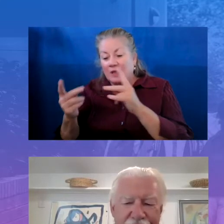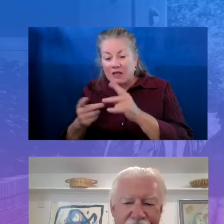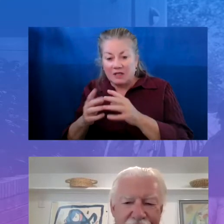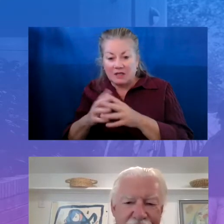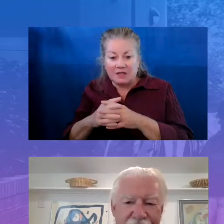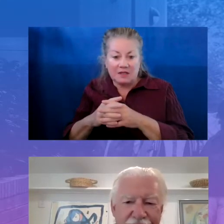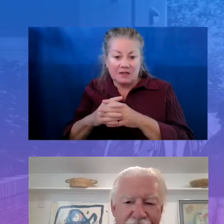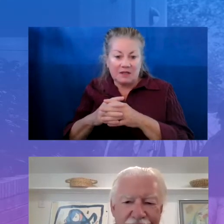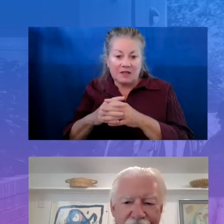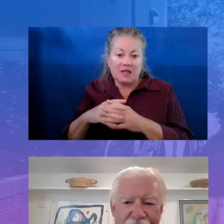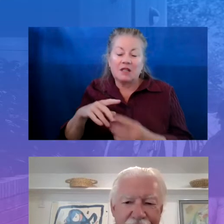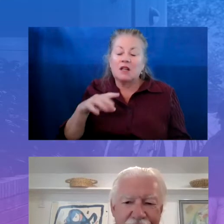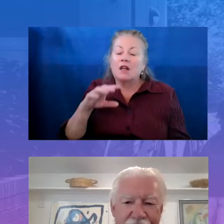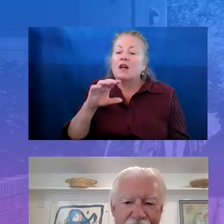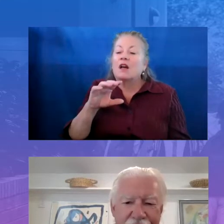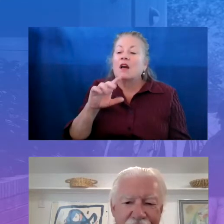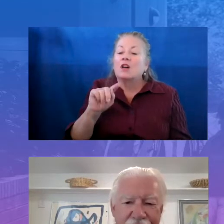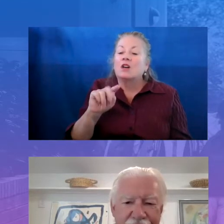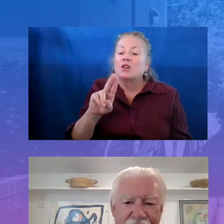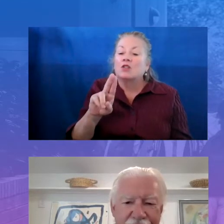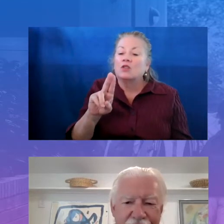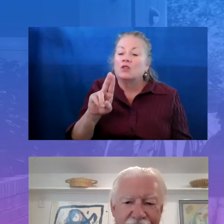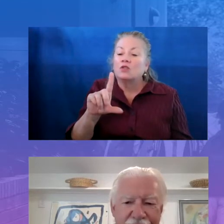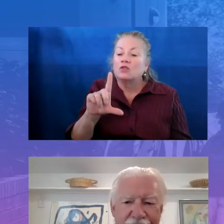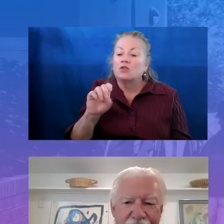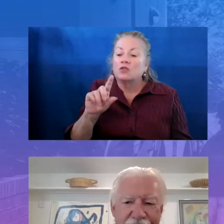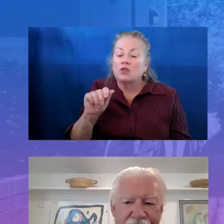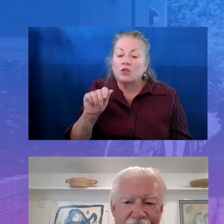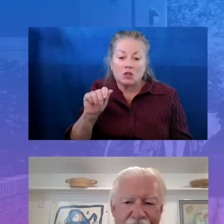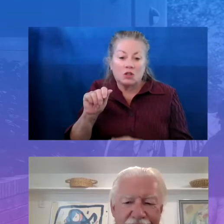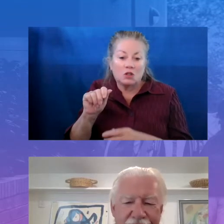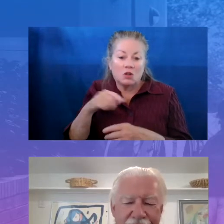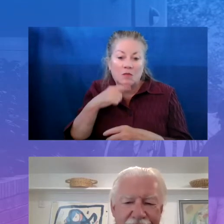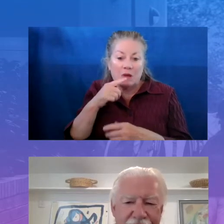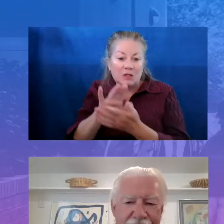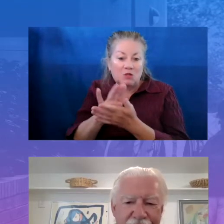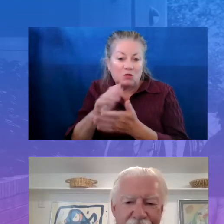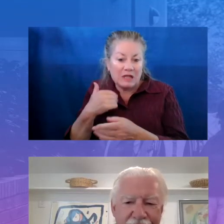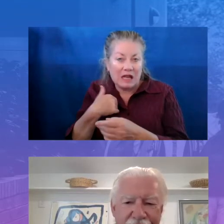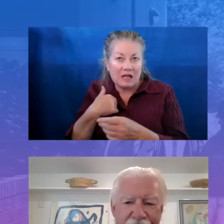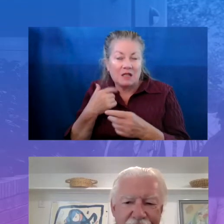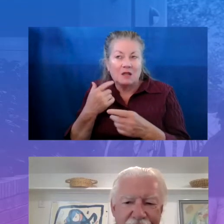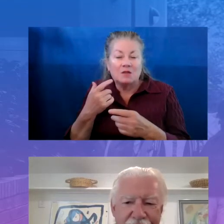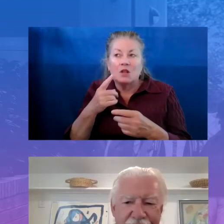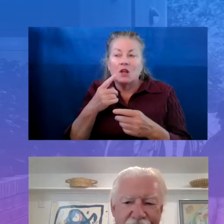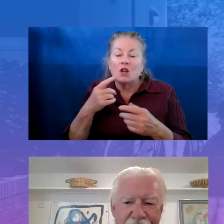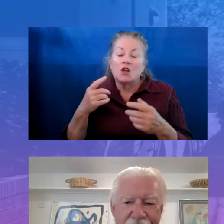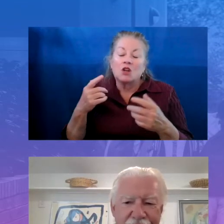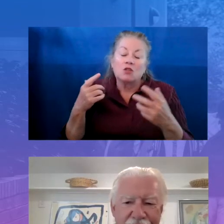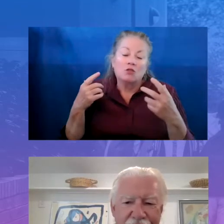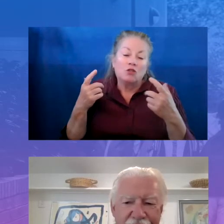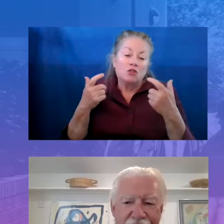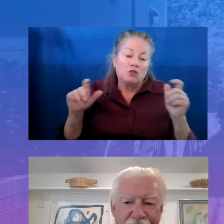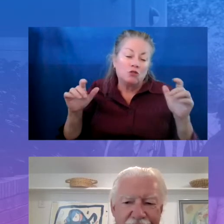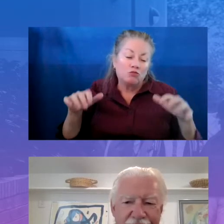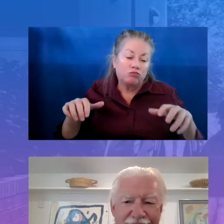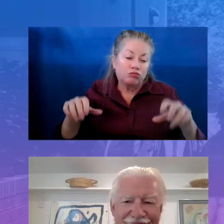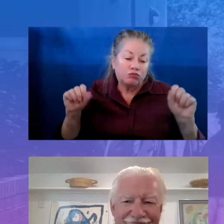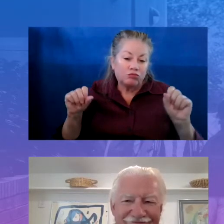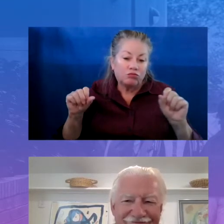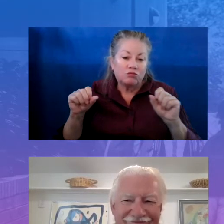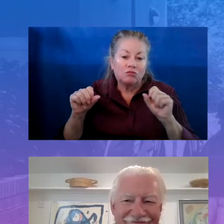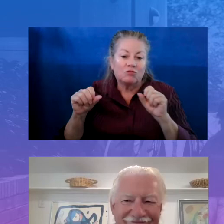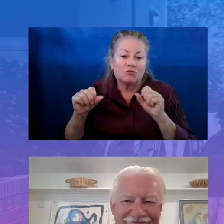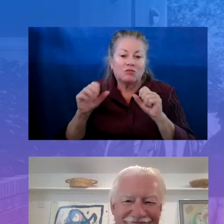was an enormous undertaking and shift. My colleagues like give me a hard time in a loving way because